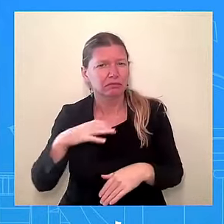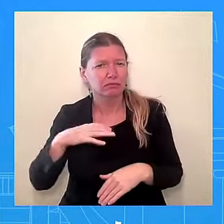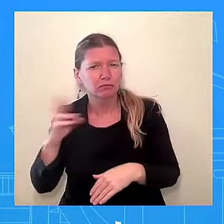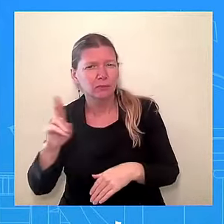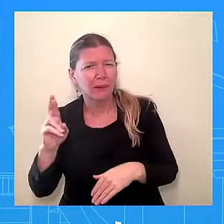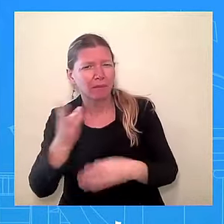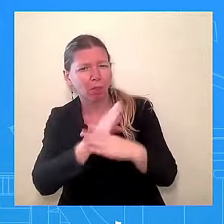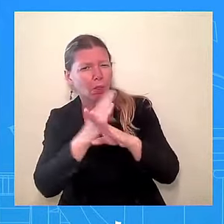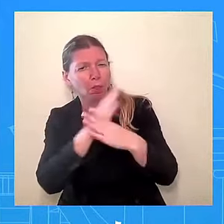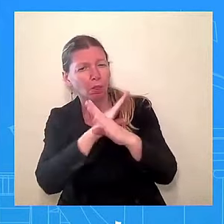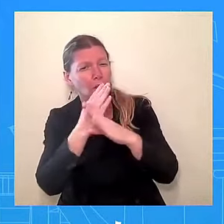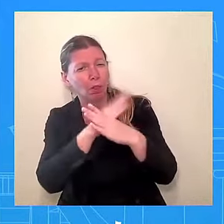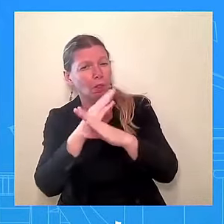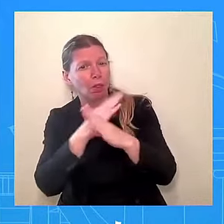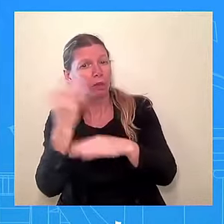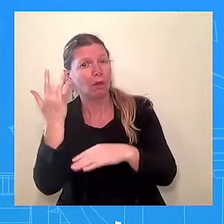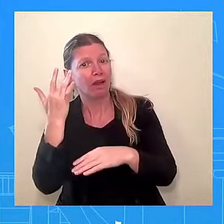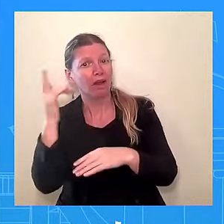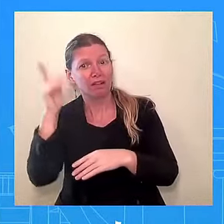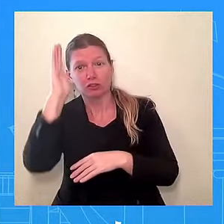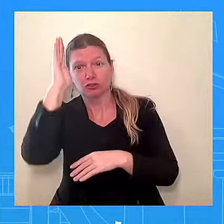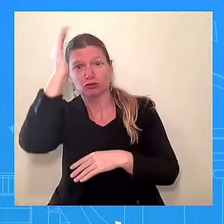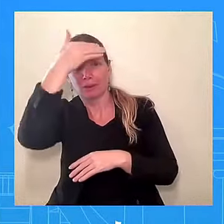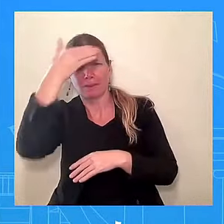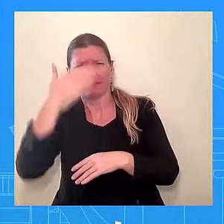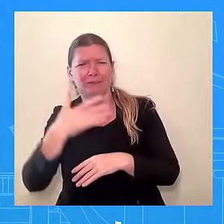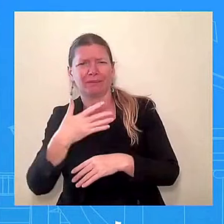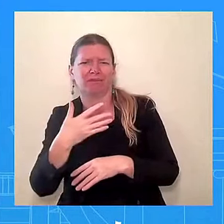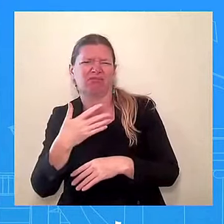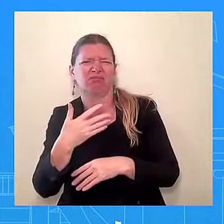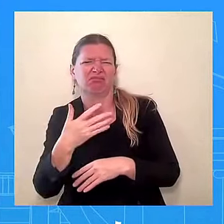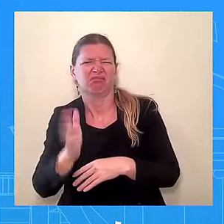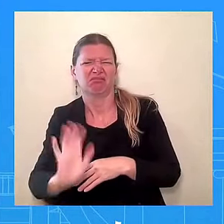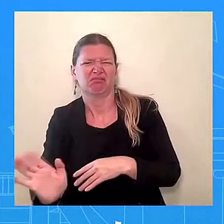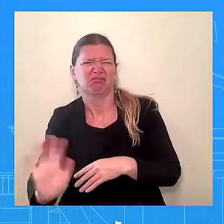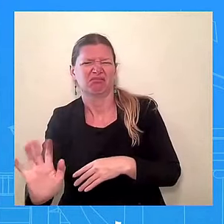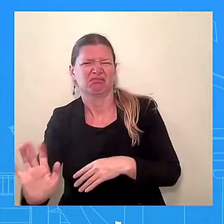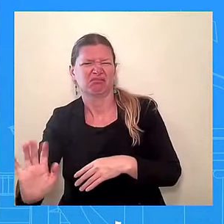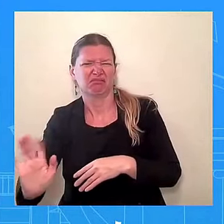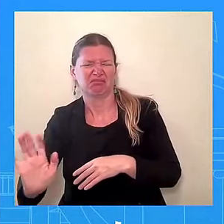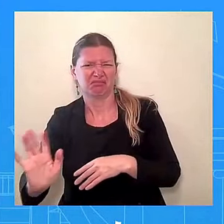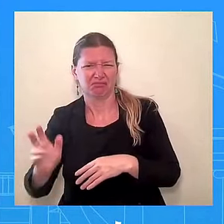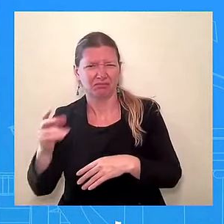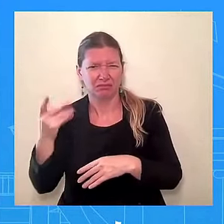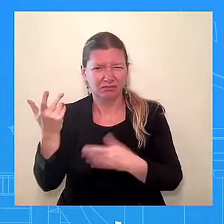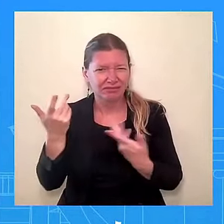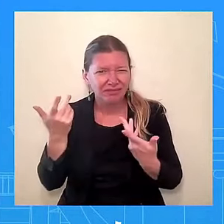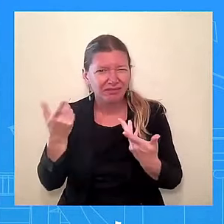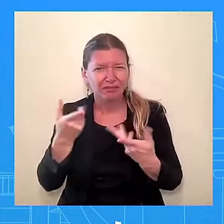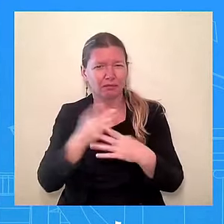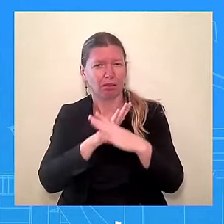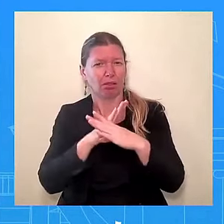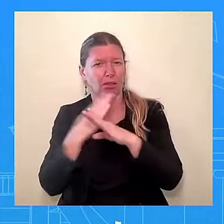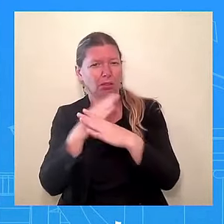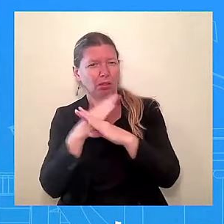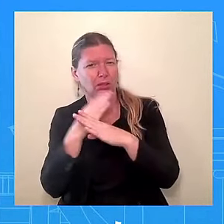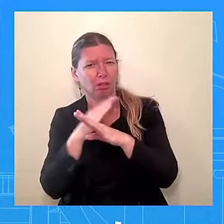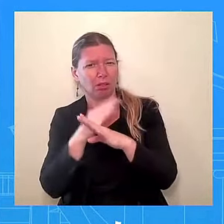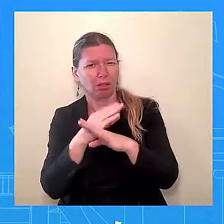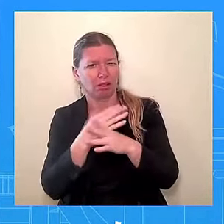And it would harm him politically. That's what he felt. And so, look, we did a deal.